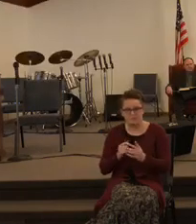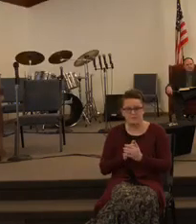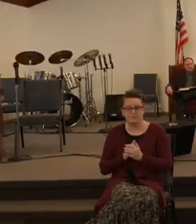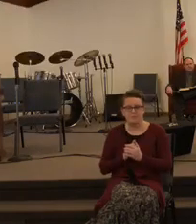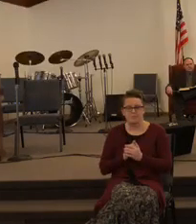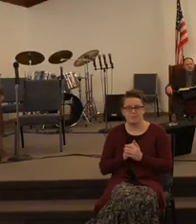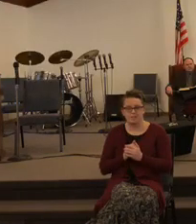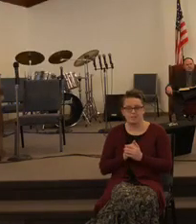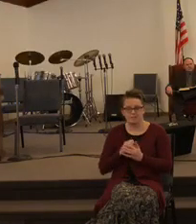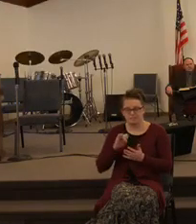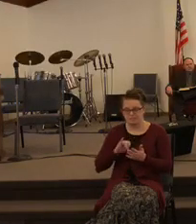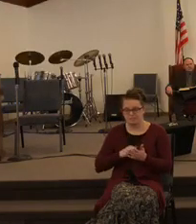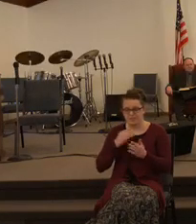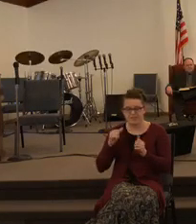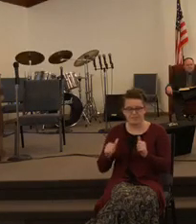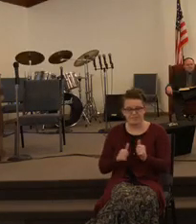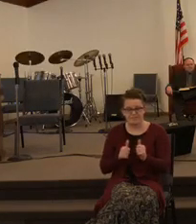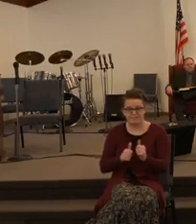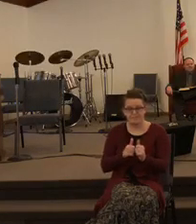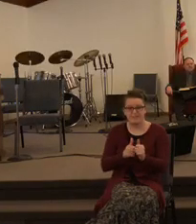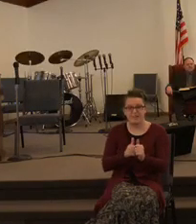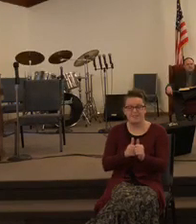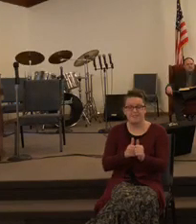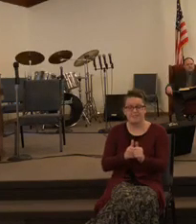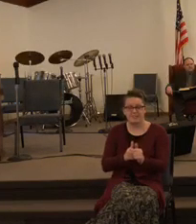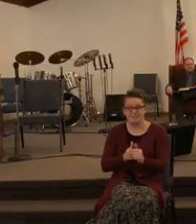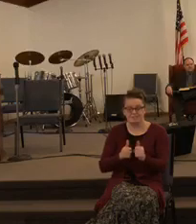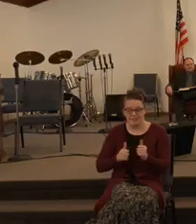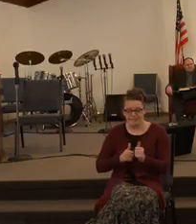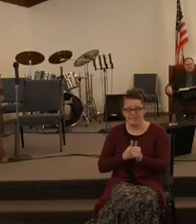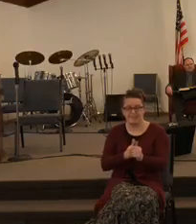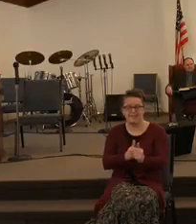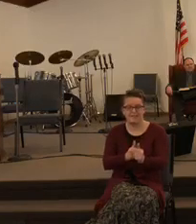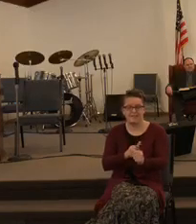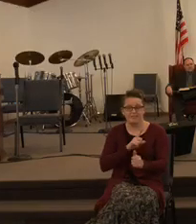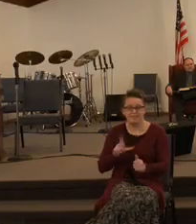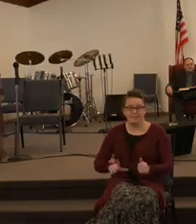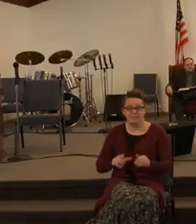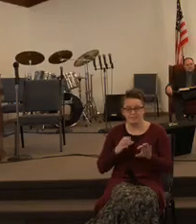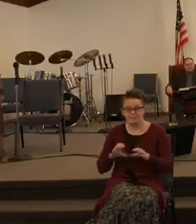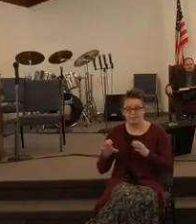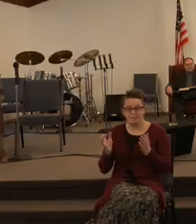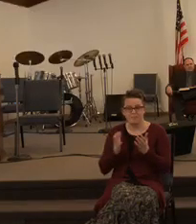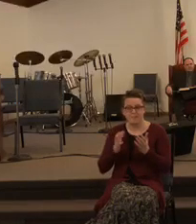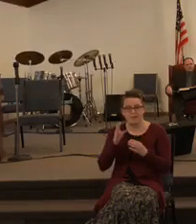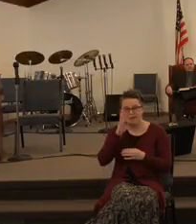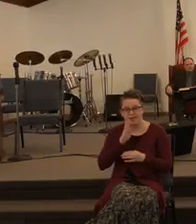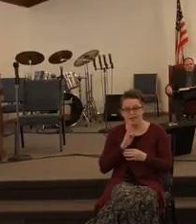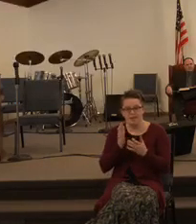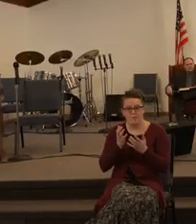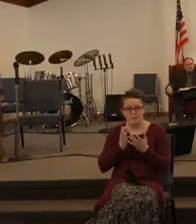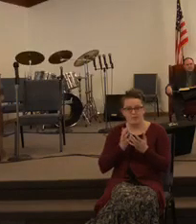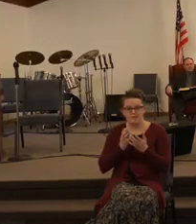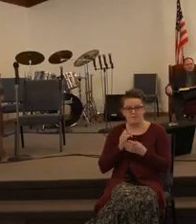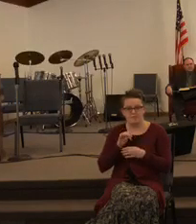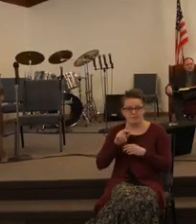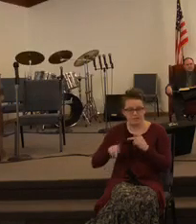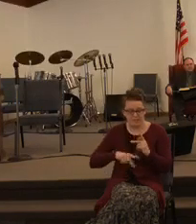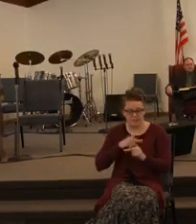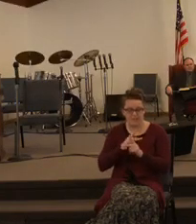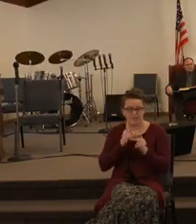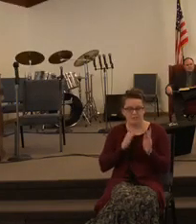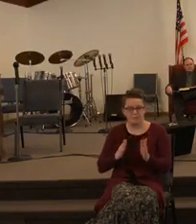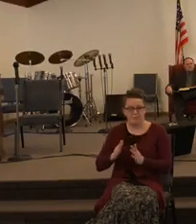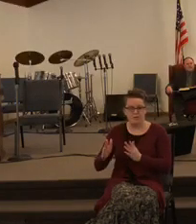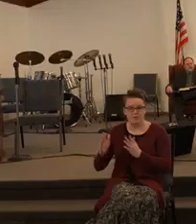simply following the leading of the Lord and just keep doing what God wanted them to do and keep preparing to enter